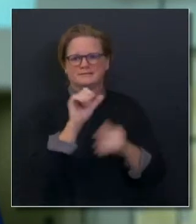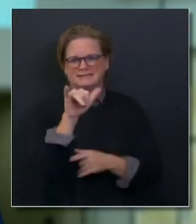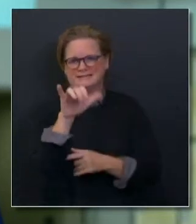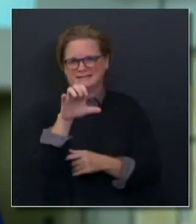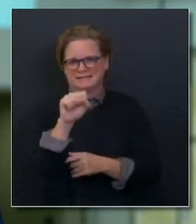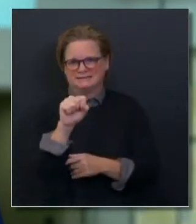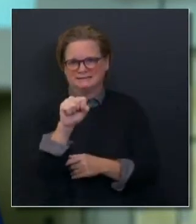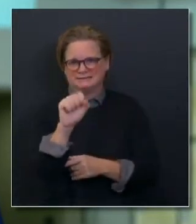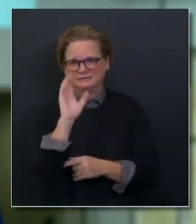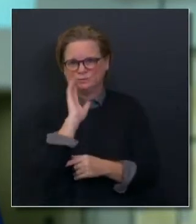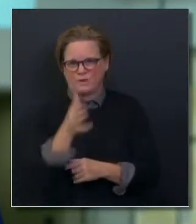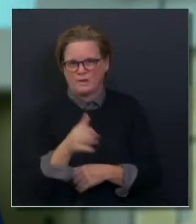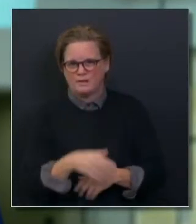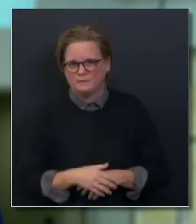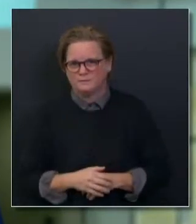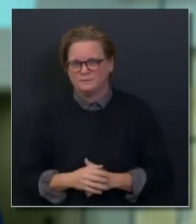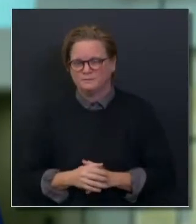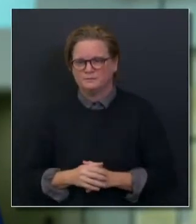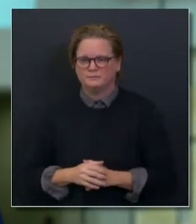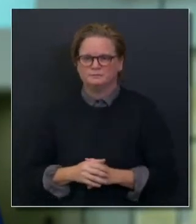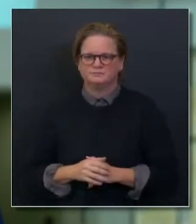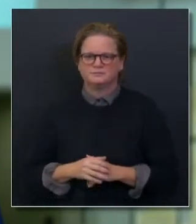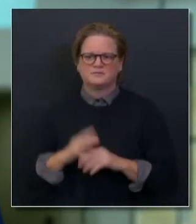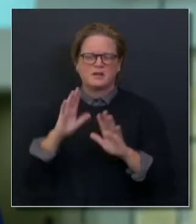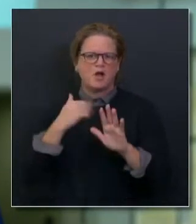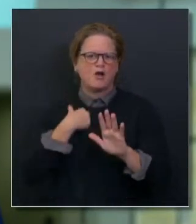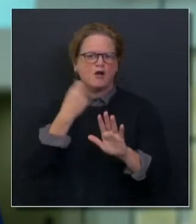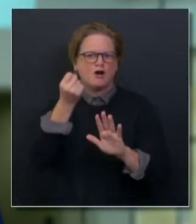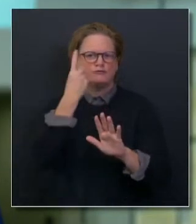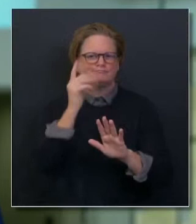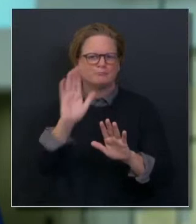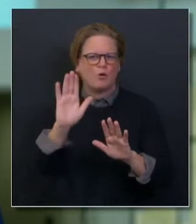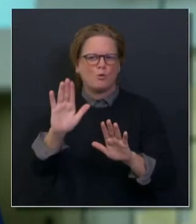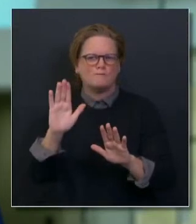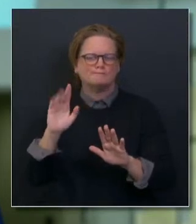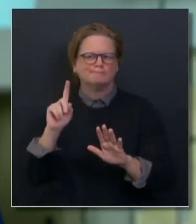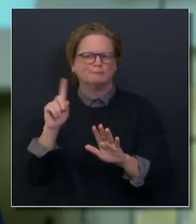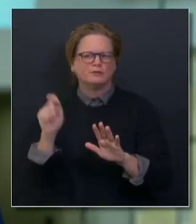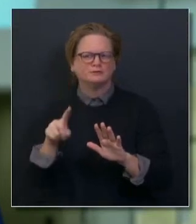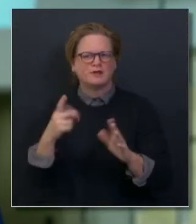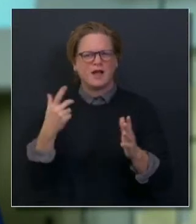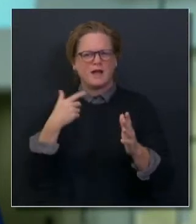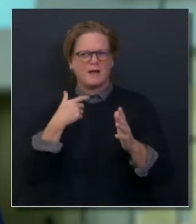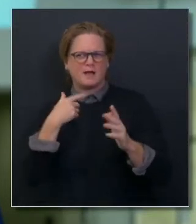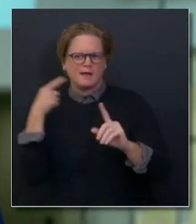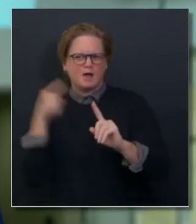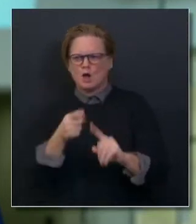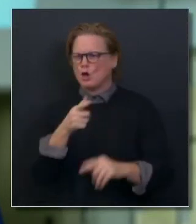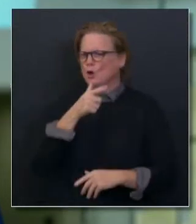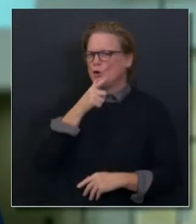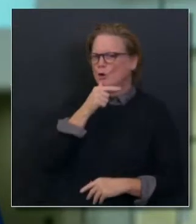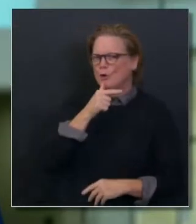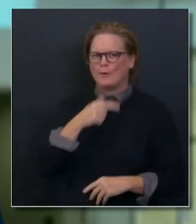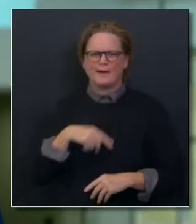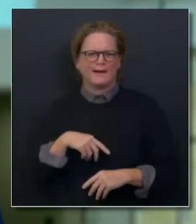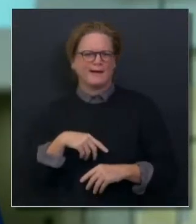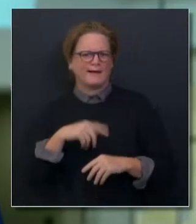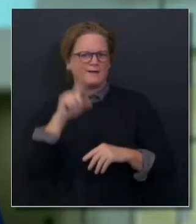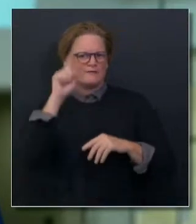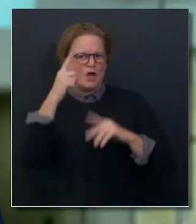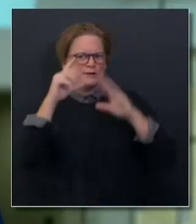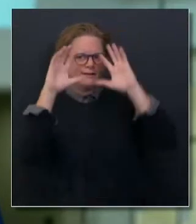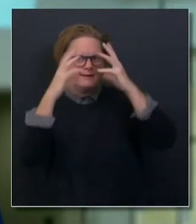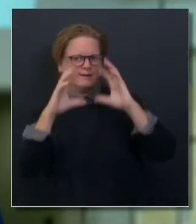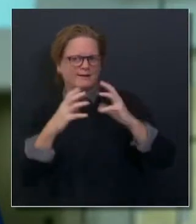is an important question that we have been having conversation about. The Governor has mentioned that we're laying out the prioritization